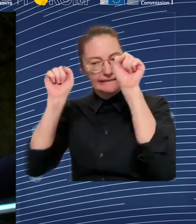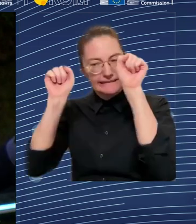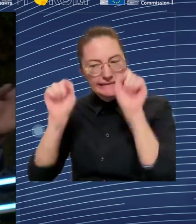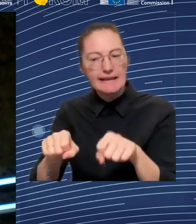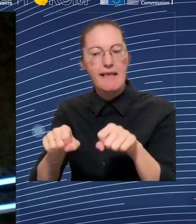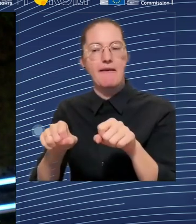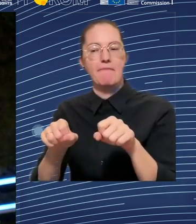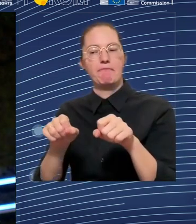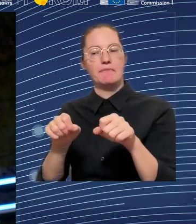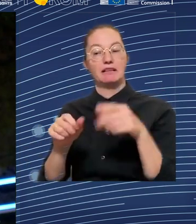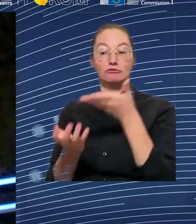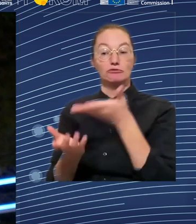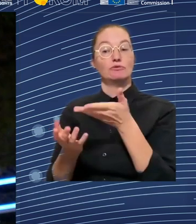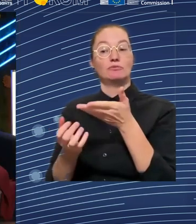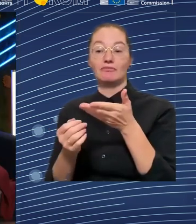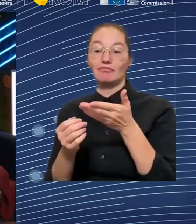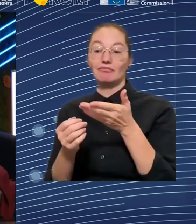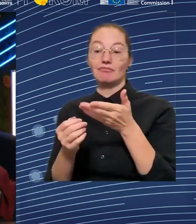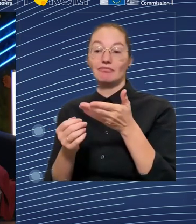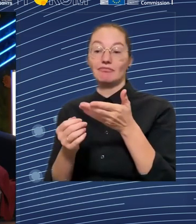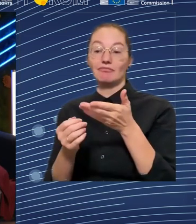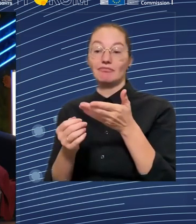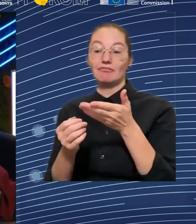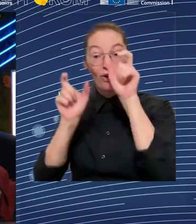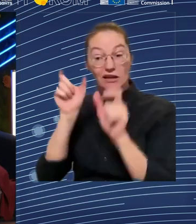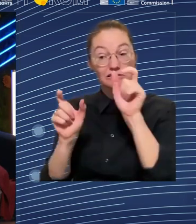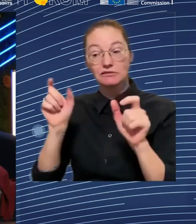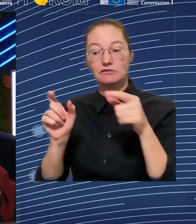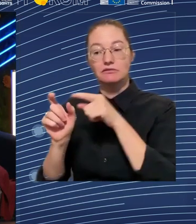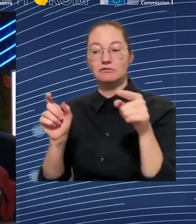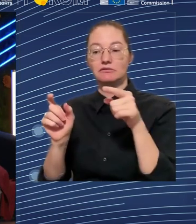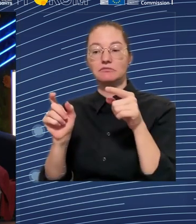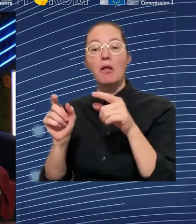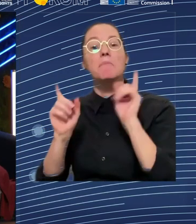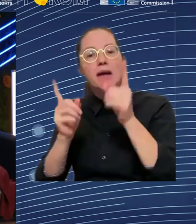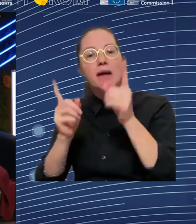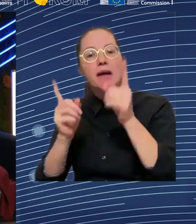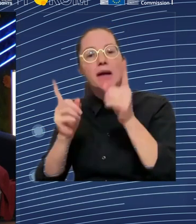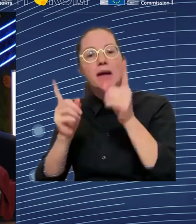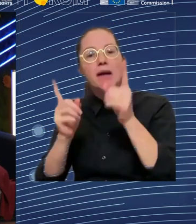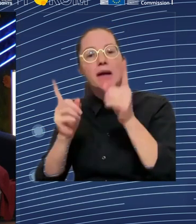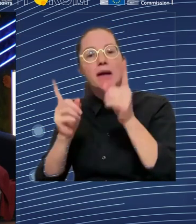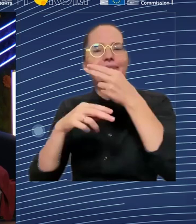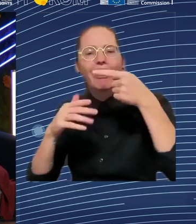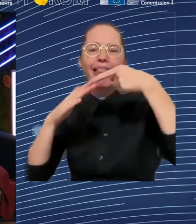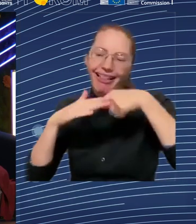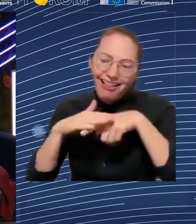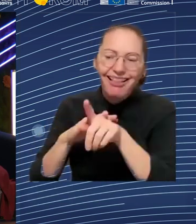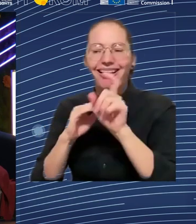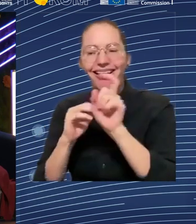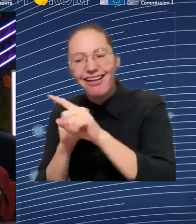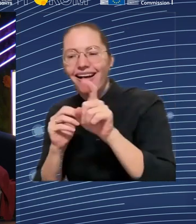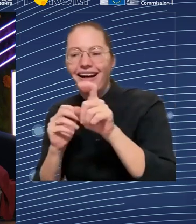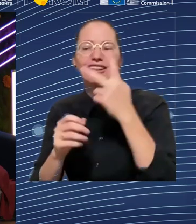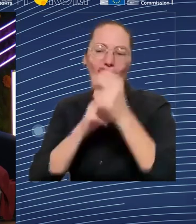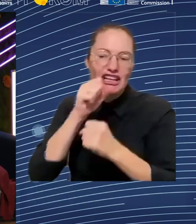constraints. We know workers are not only facing time constraints at work, they're busy at work, but they also have time constraints in